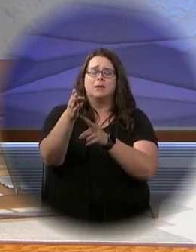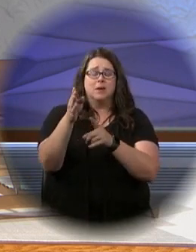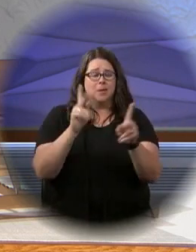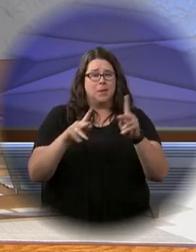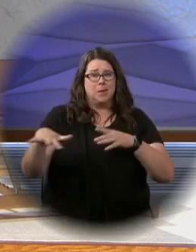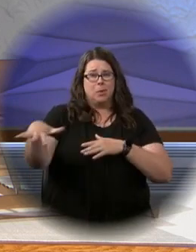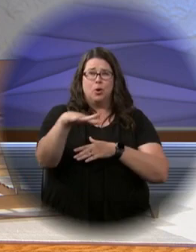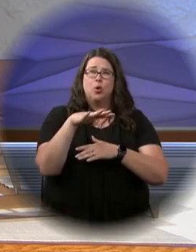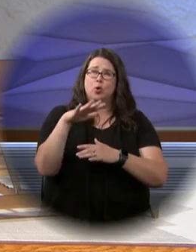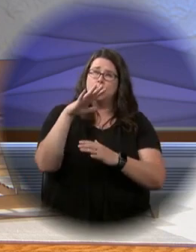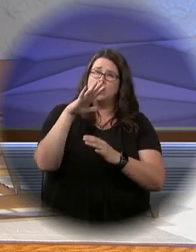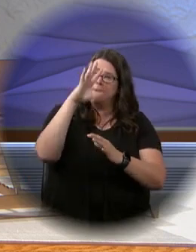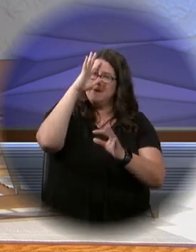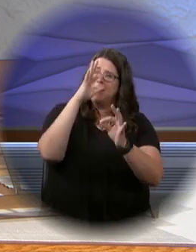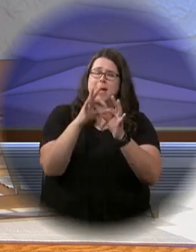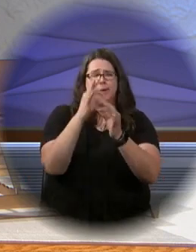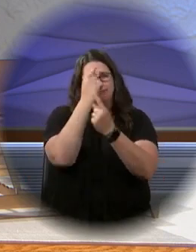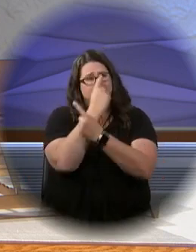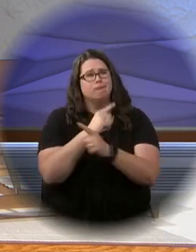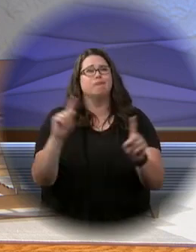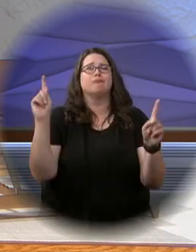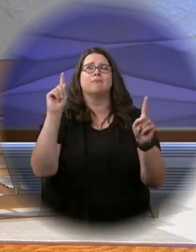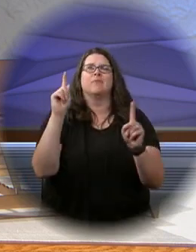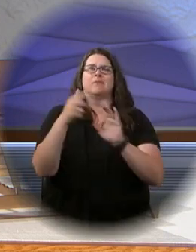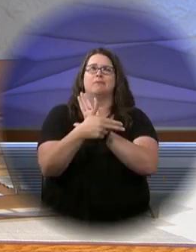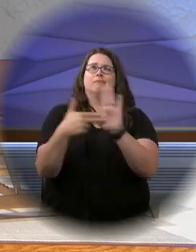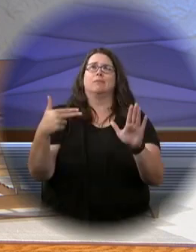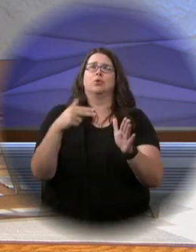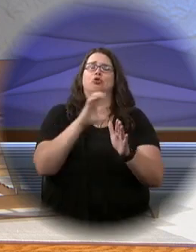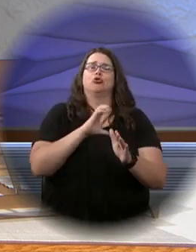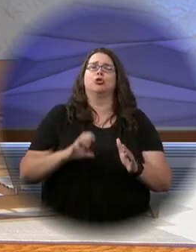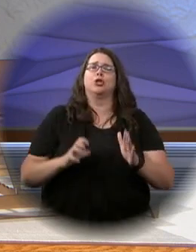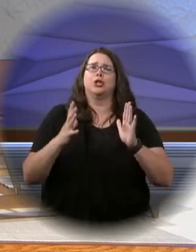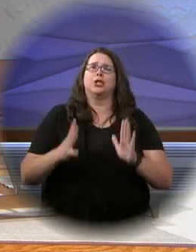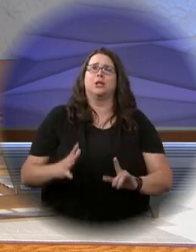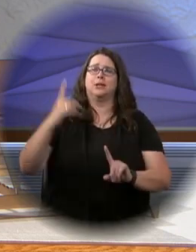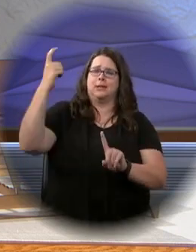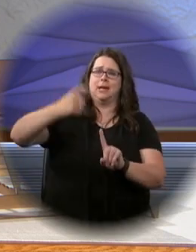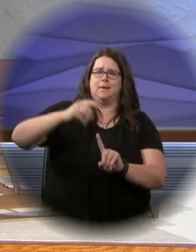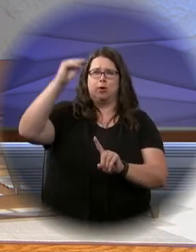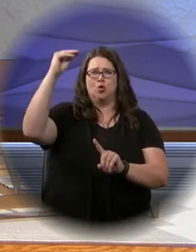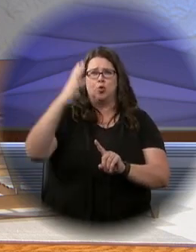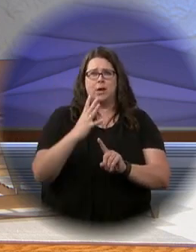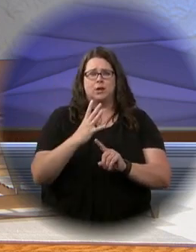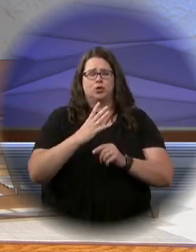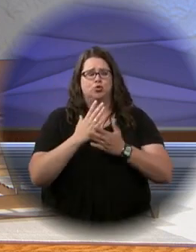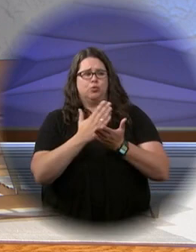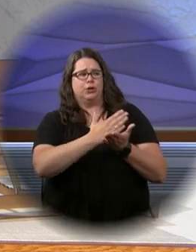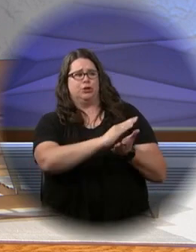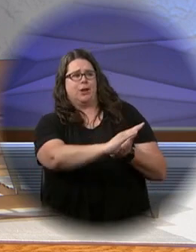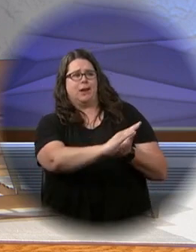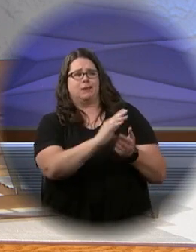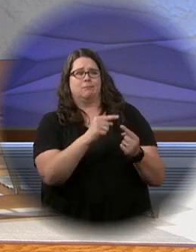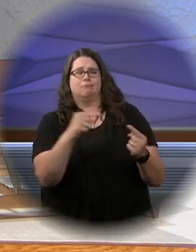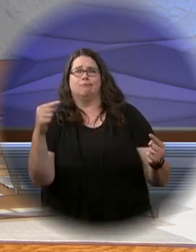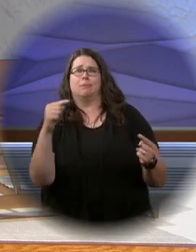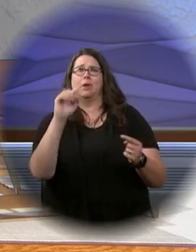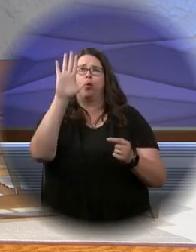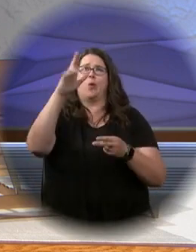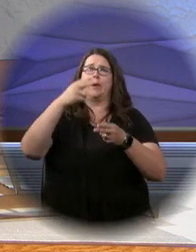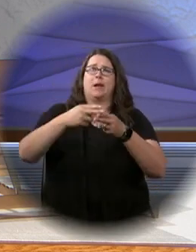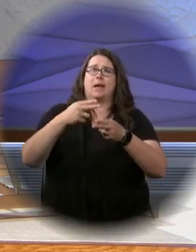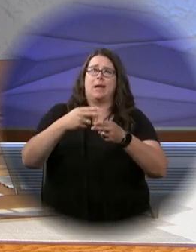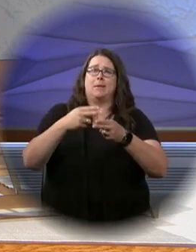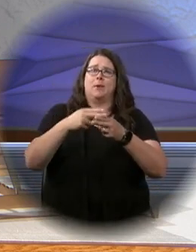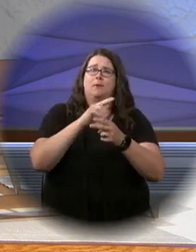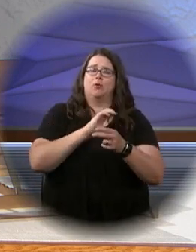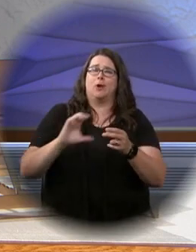all who for the faith they profess are accounted Christians the grace to reject whatever is contrary to the name of Christ,